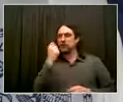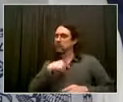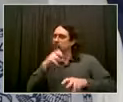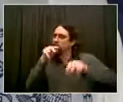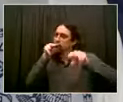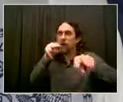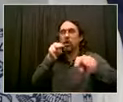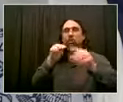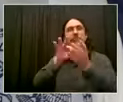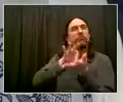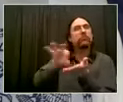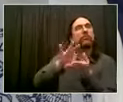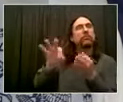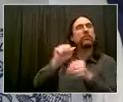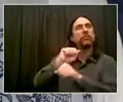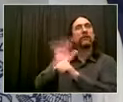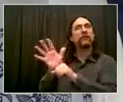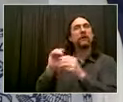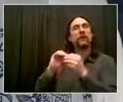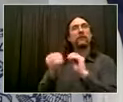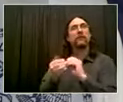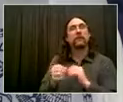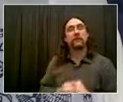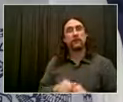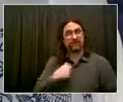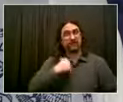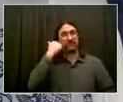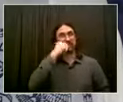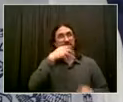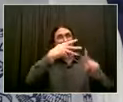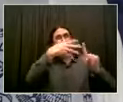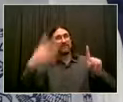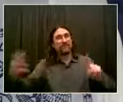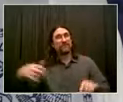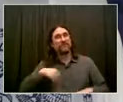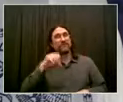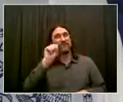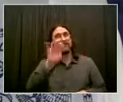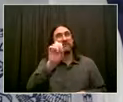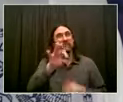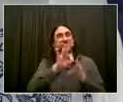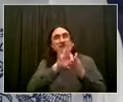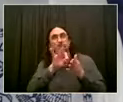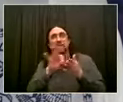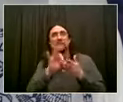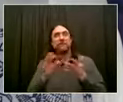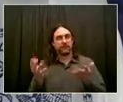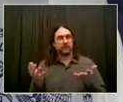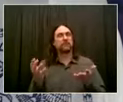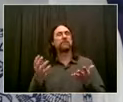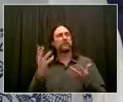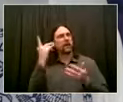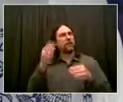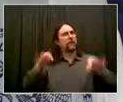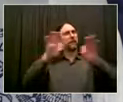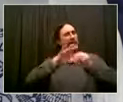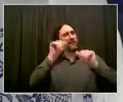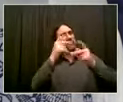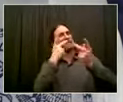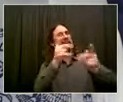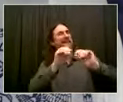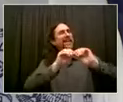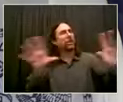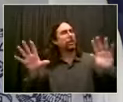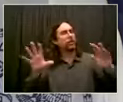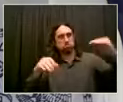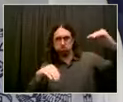make the adjustment. But hopefully all these plans lead us to the exact same place, a fully reopened New York City this